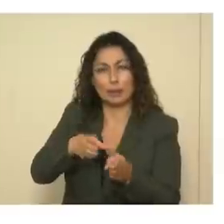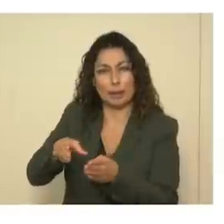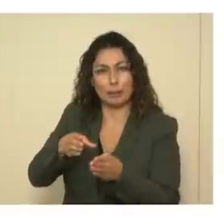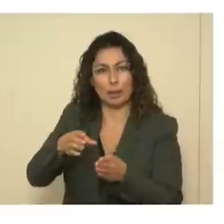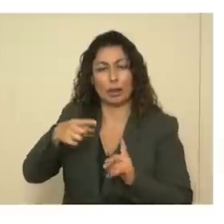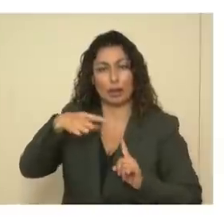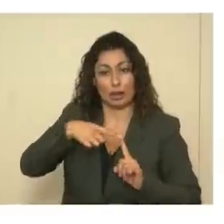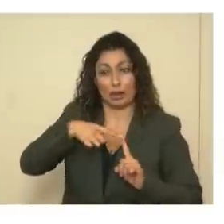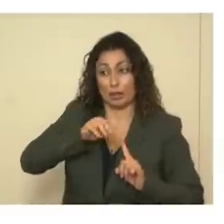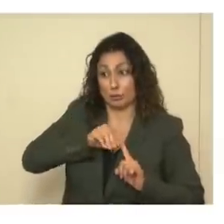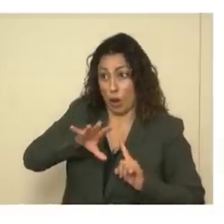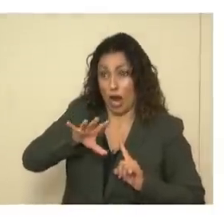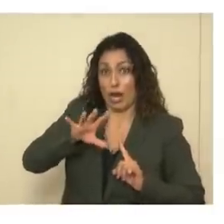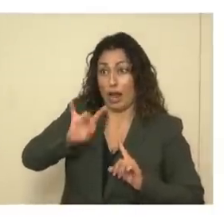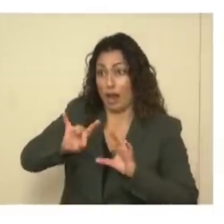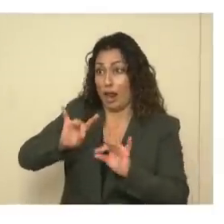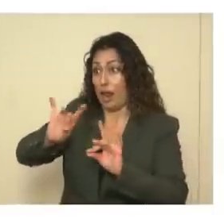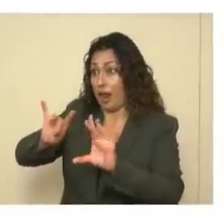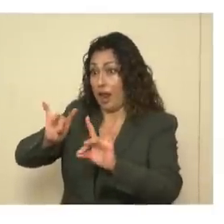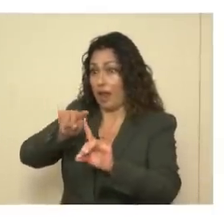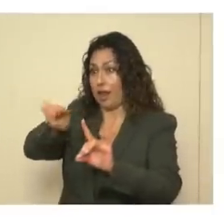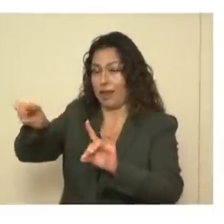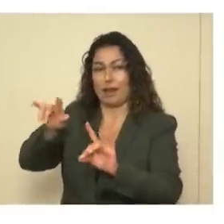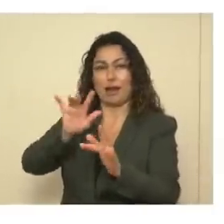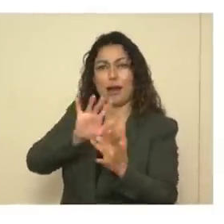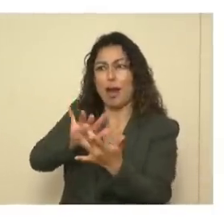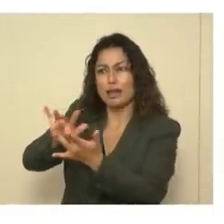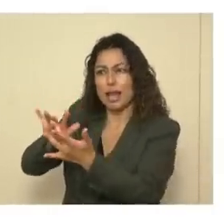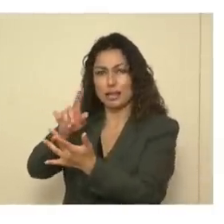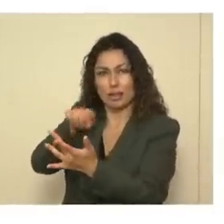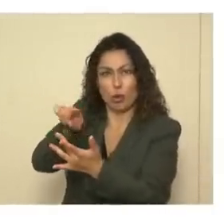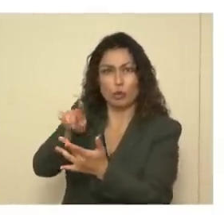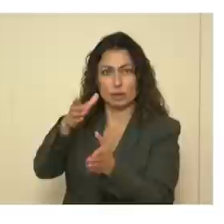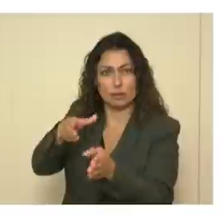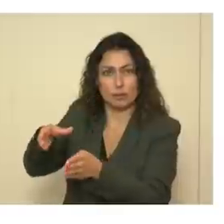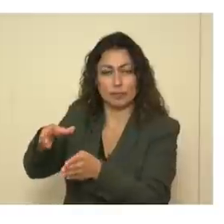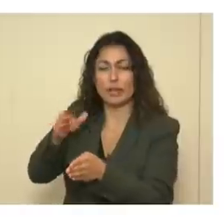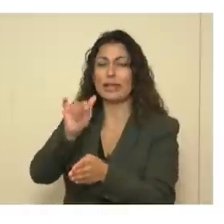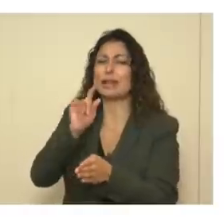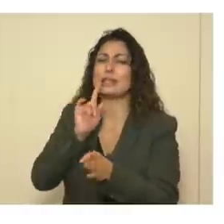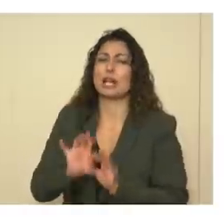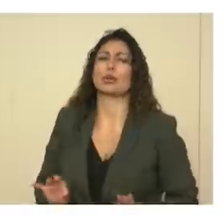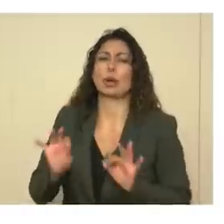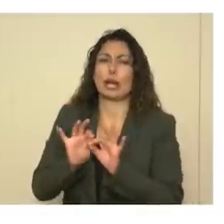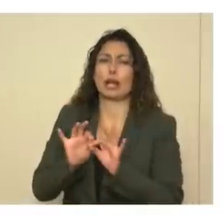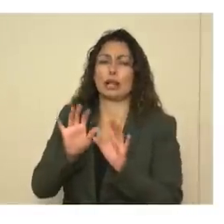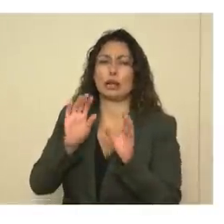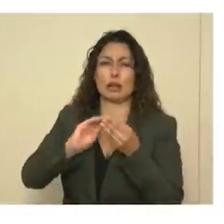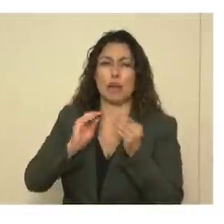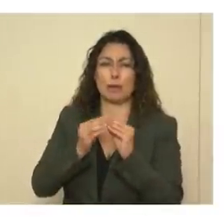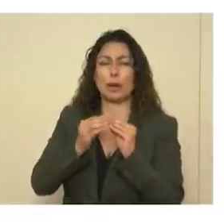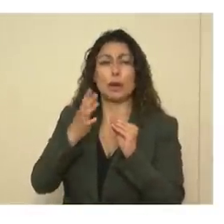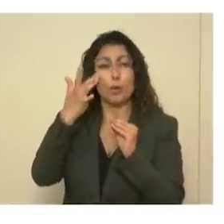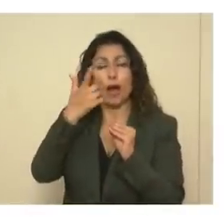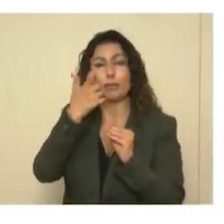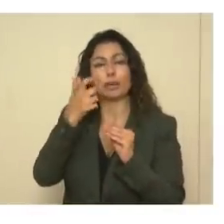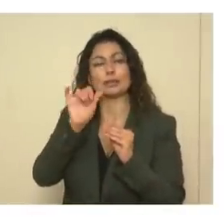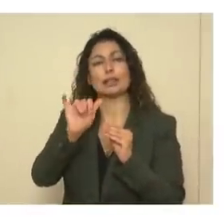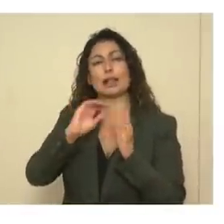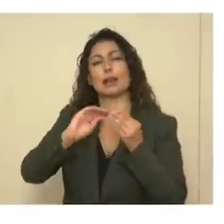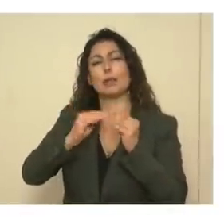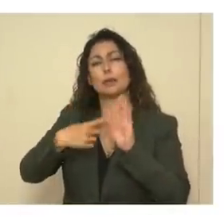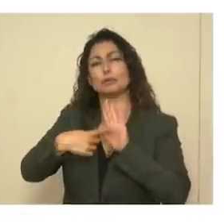cases. And this is really a critical measure. First, I'll tell you what it shows. It shows that